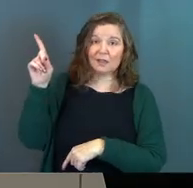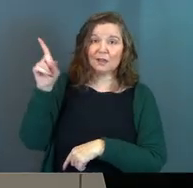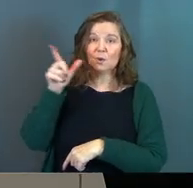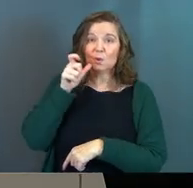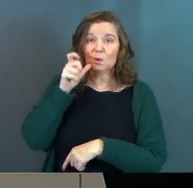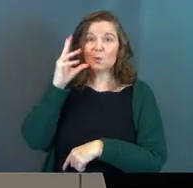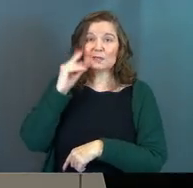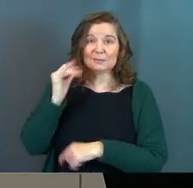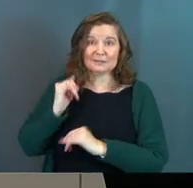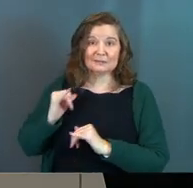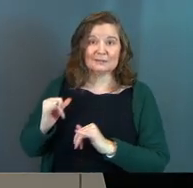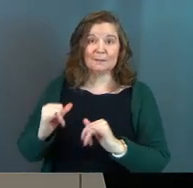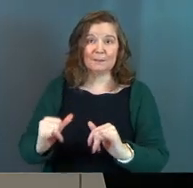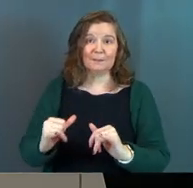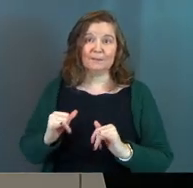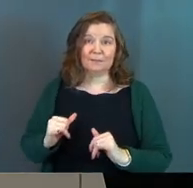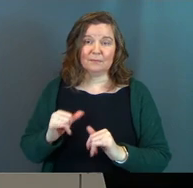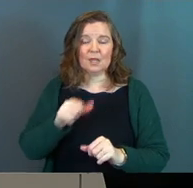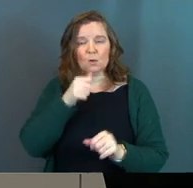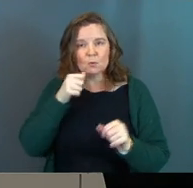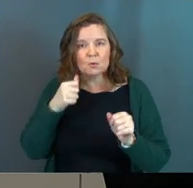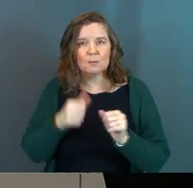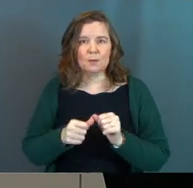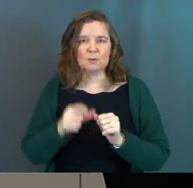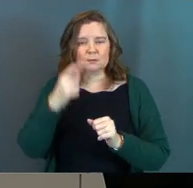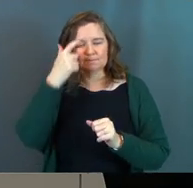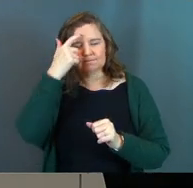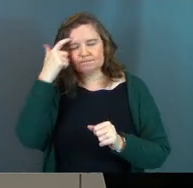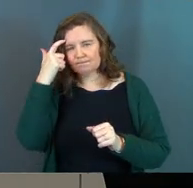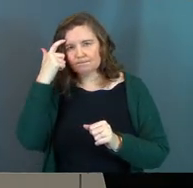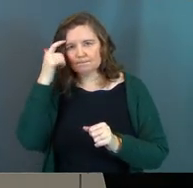who went through it and remembers it.